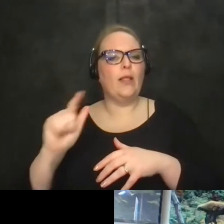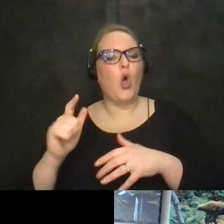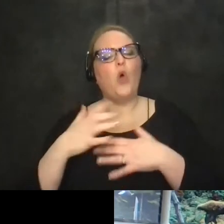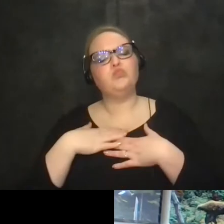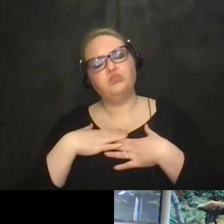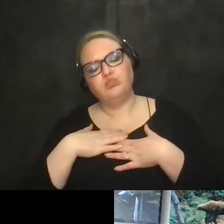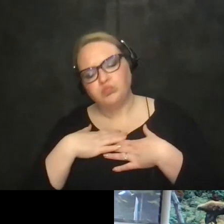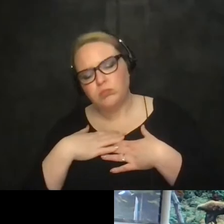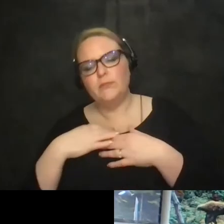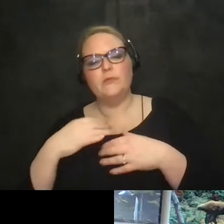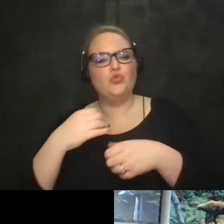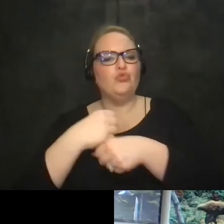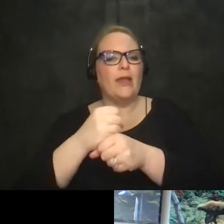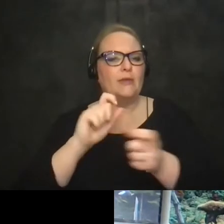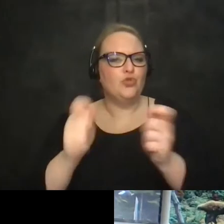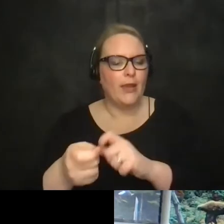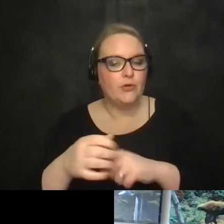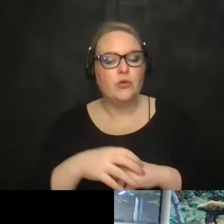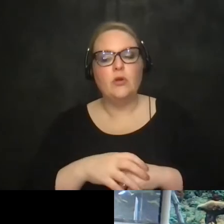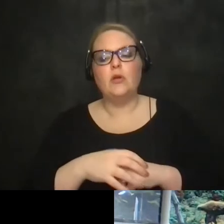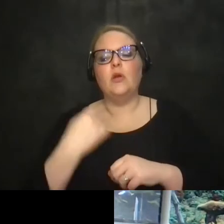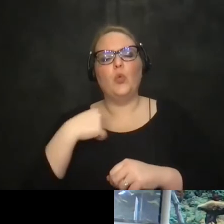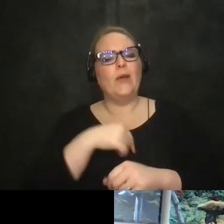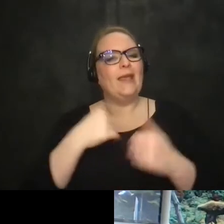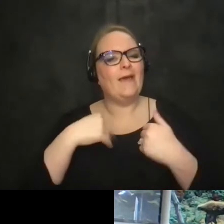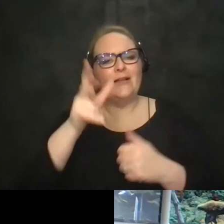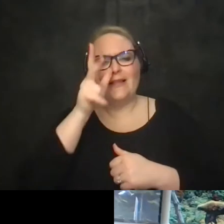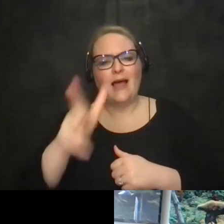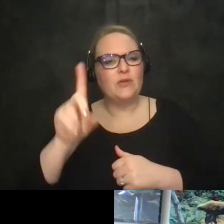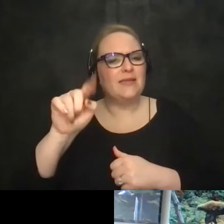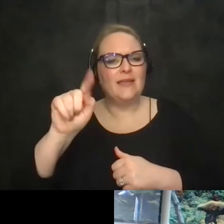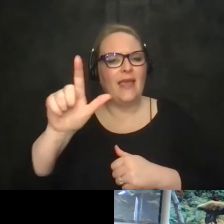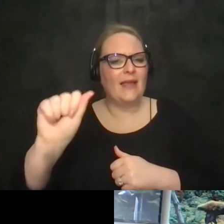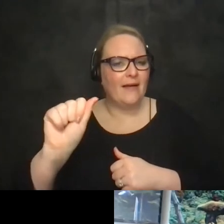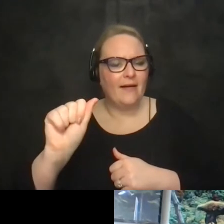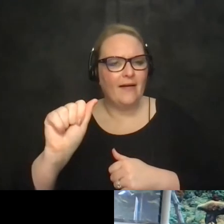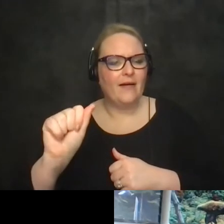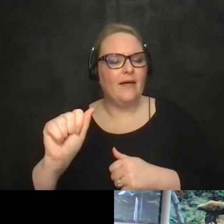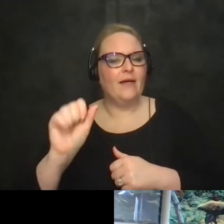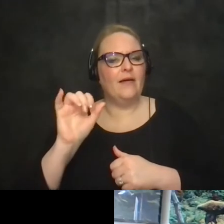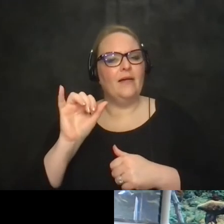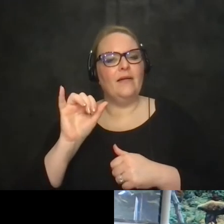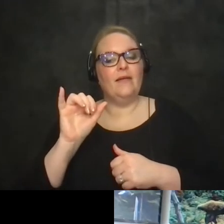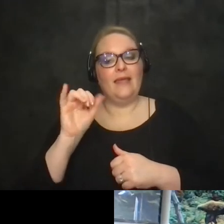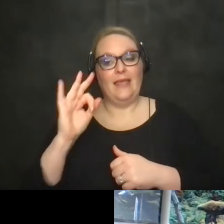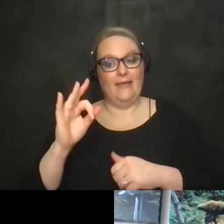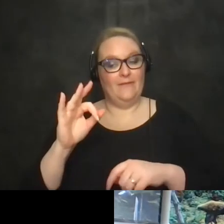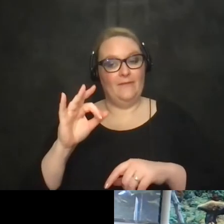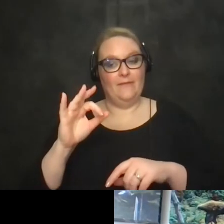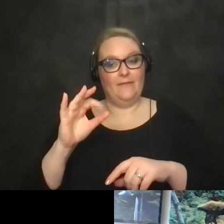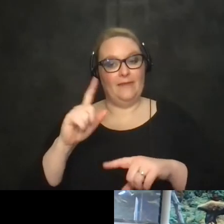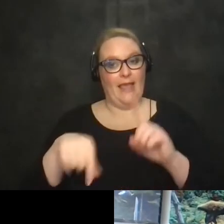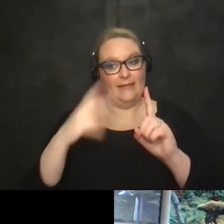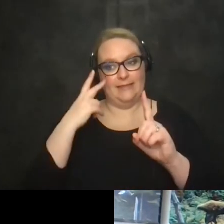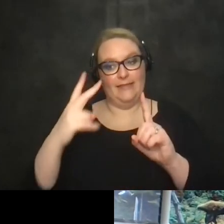and and a lot of it has to do with we just have really lousy data uh it's the old adage about what's not seen or counted doesn't matter